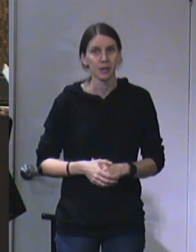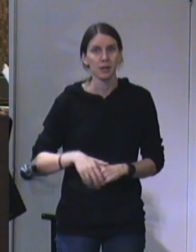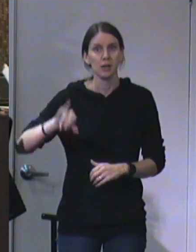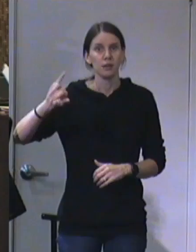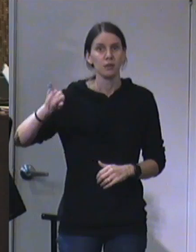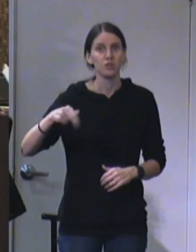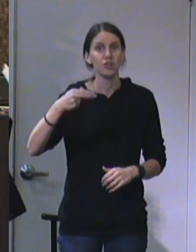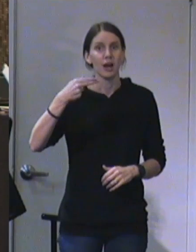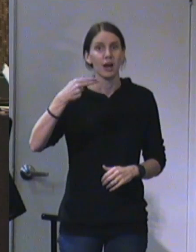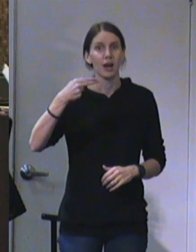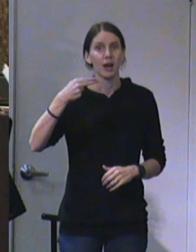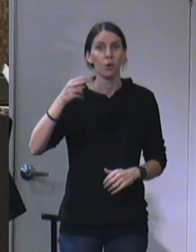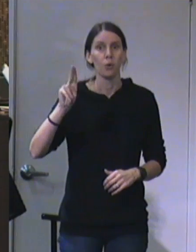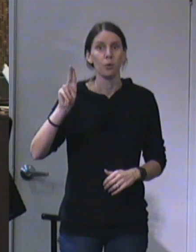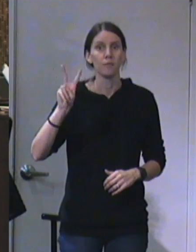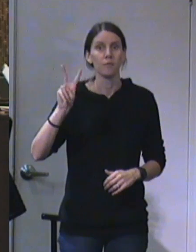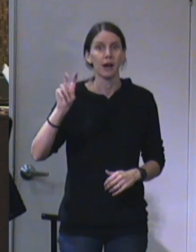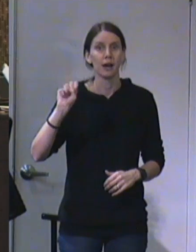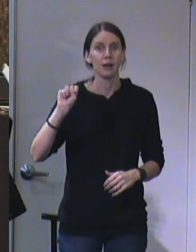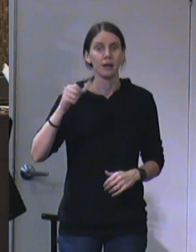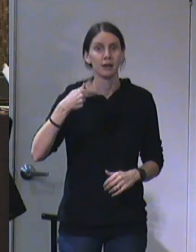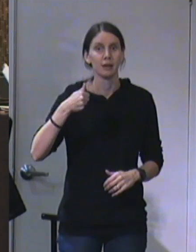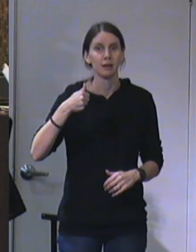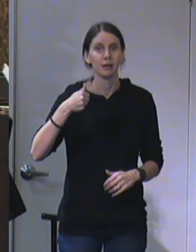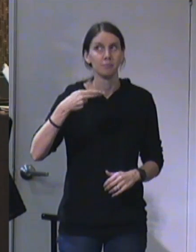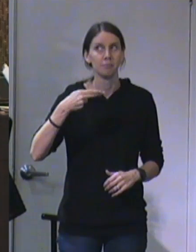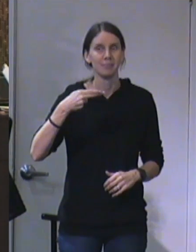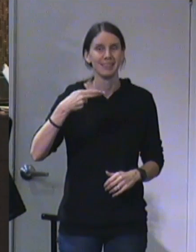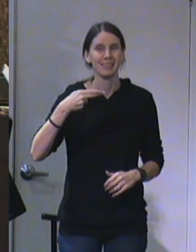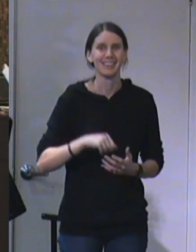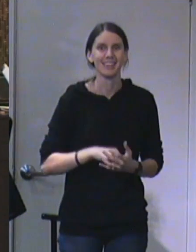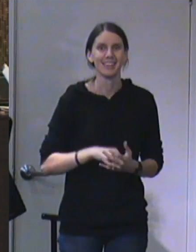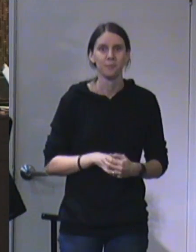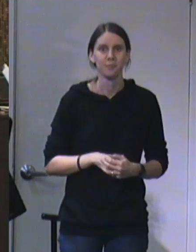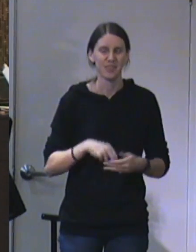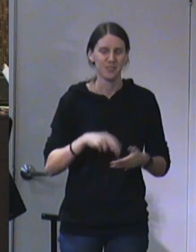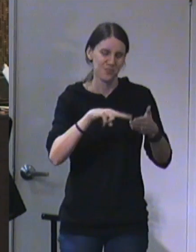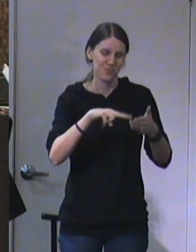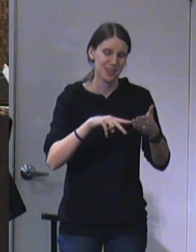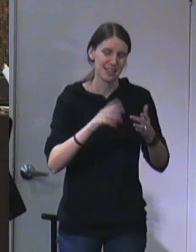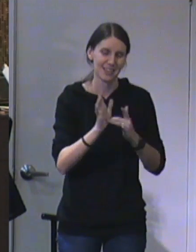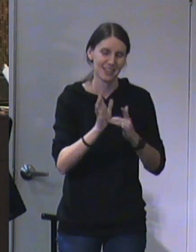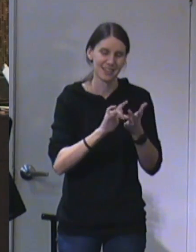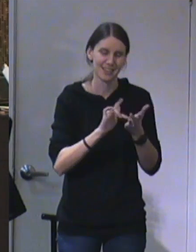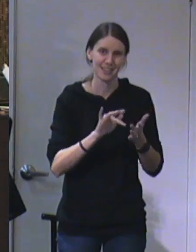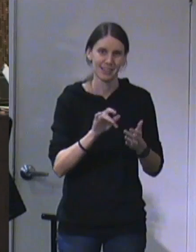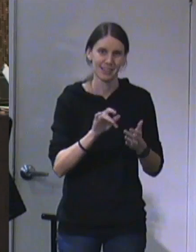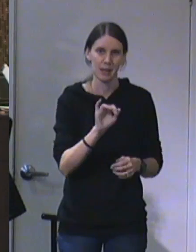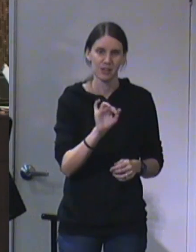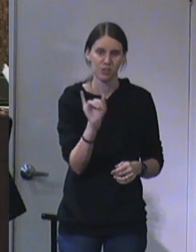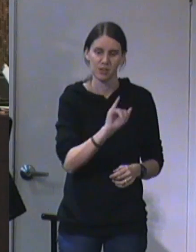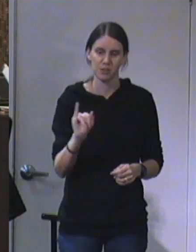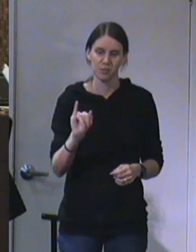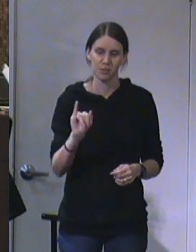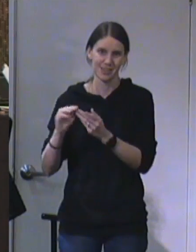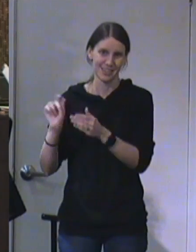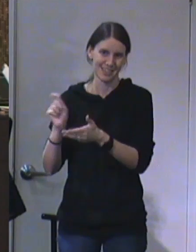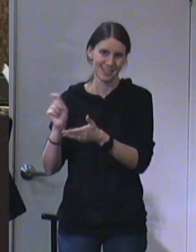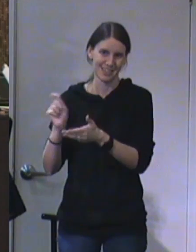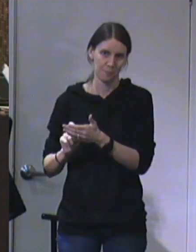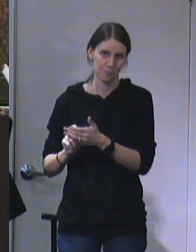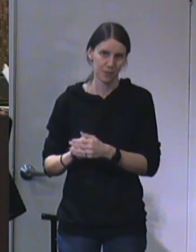Jehovah, that's the term that we see written in Israel most of the time. That's not what they called Him, but